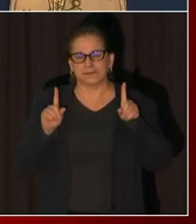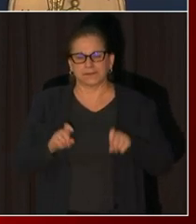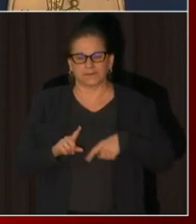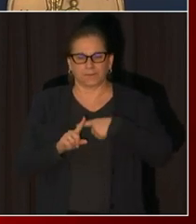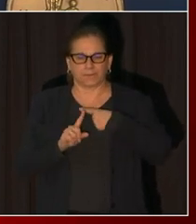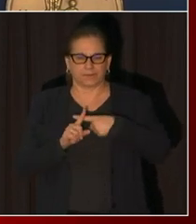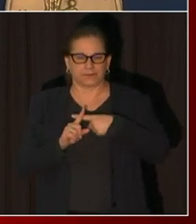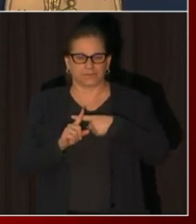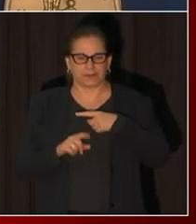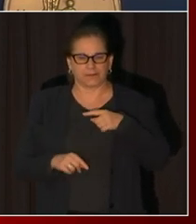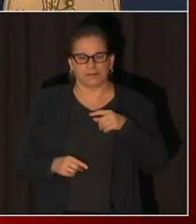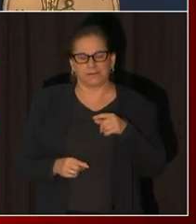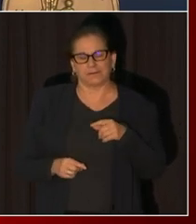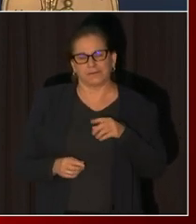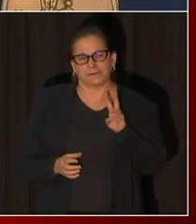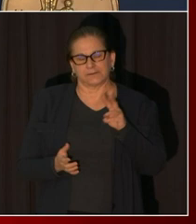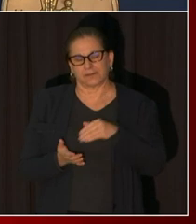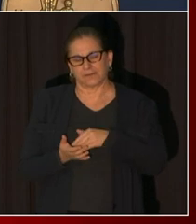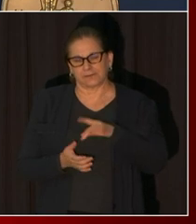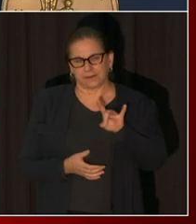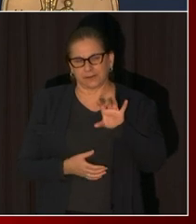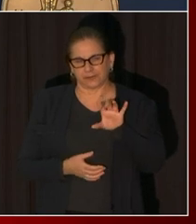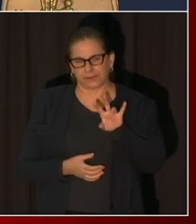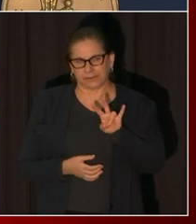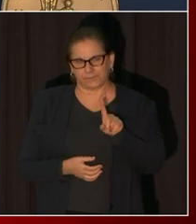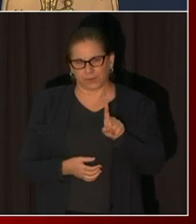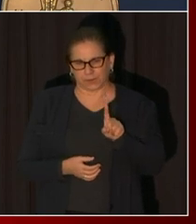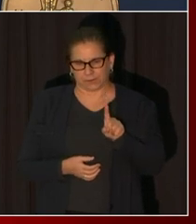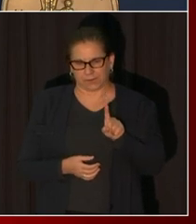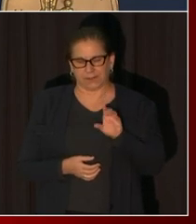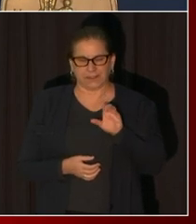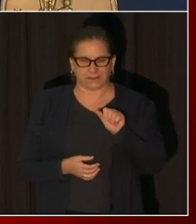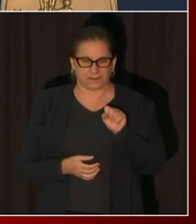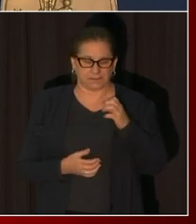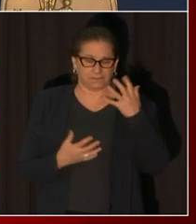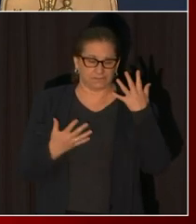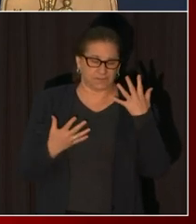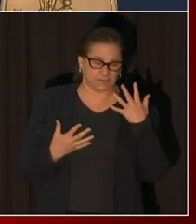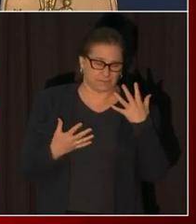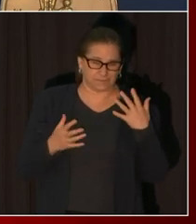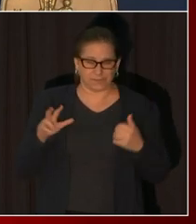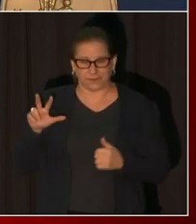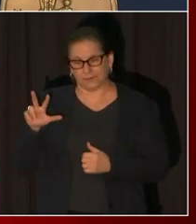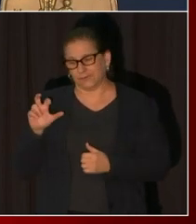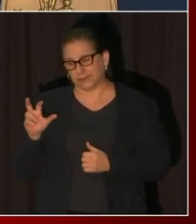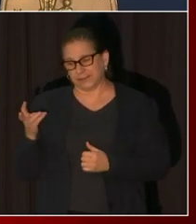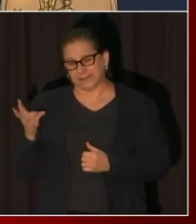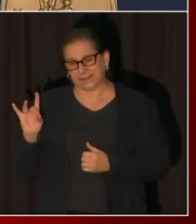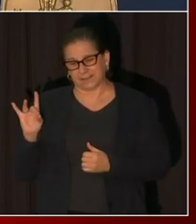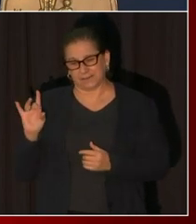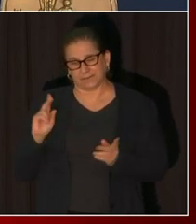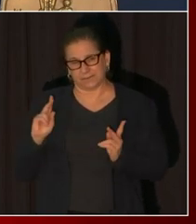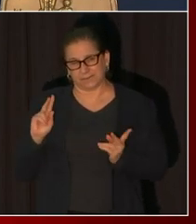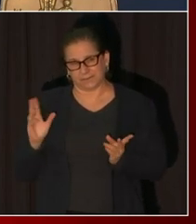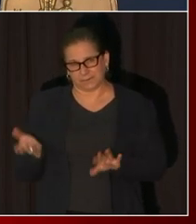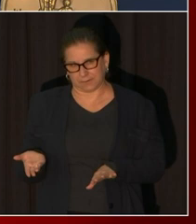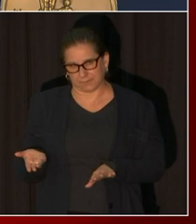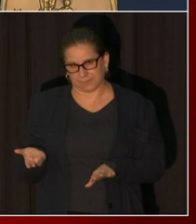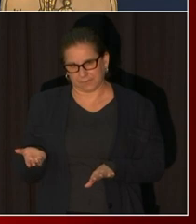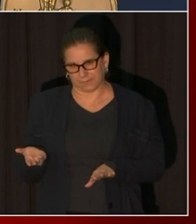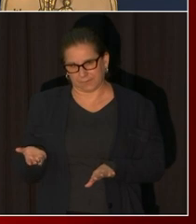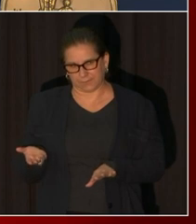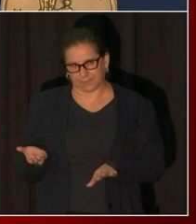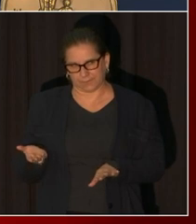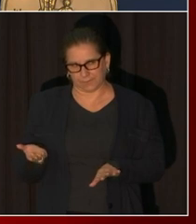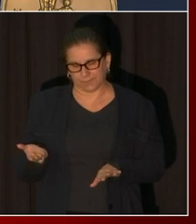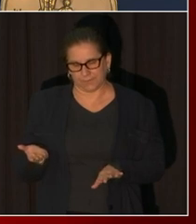368 DC residents have lost their lives to this virus. We are also